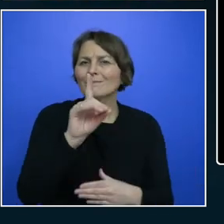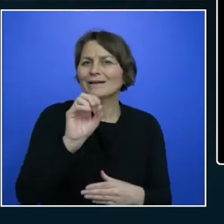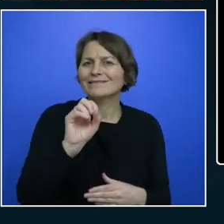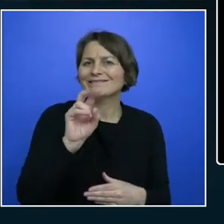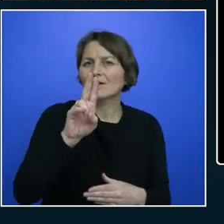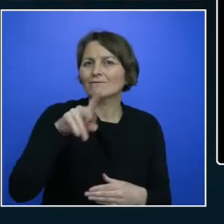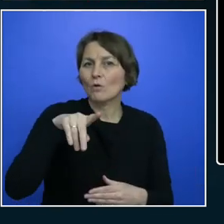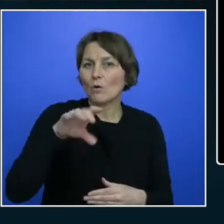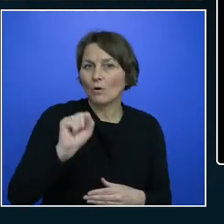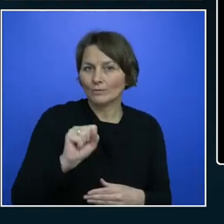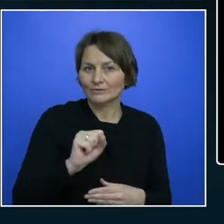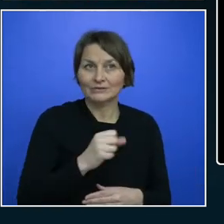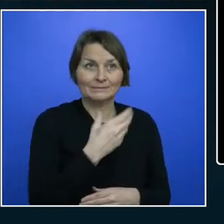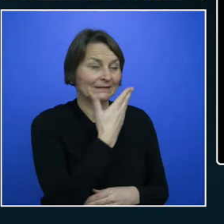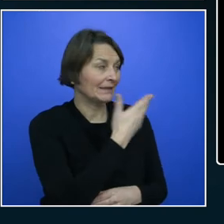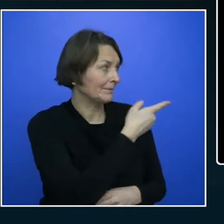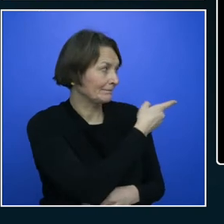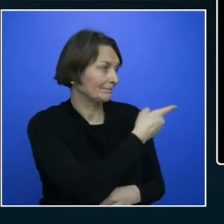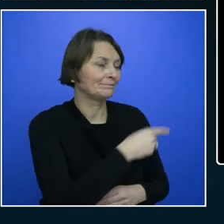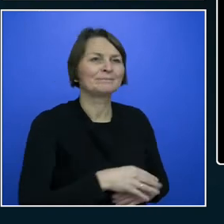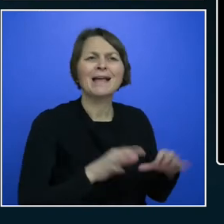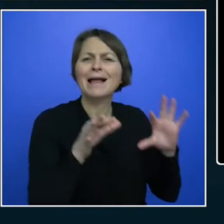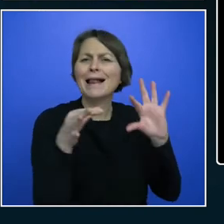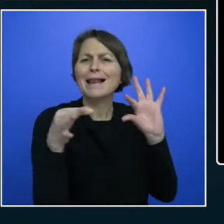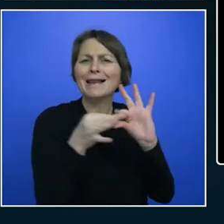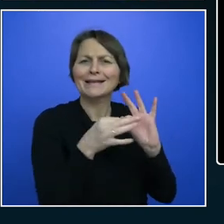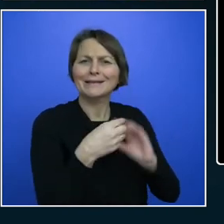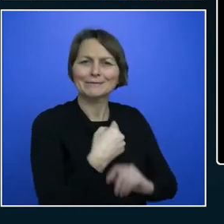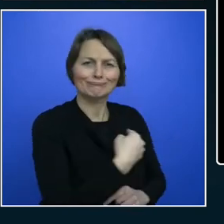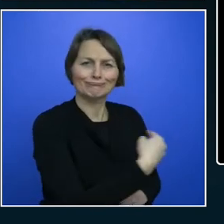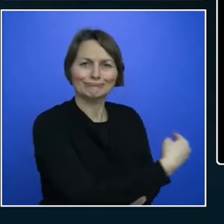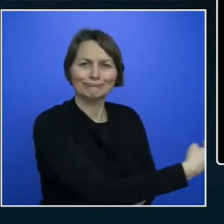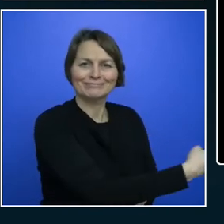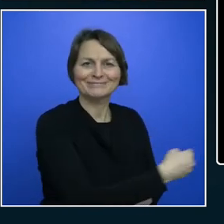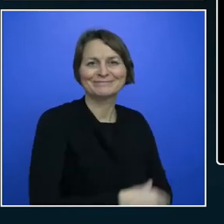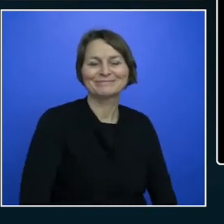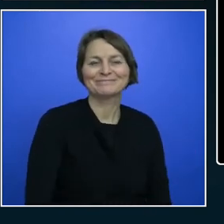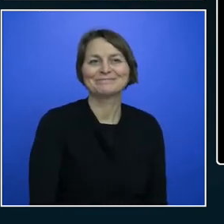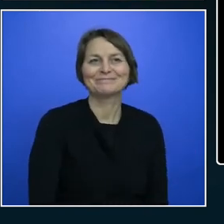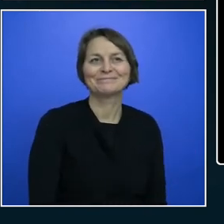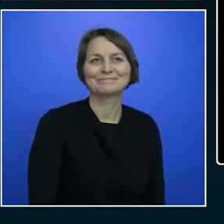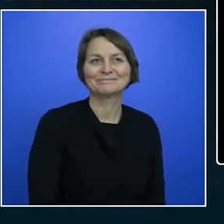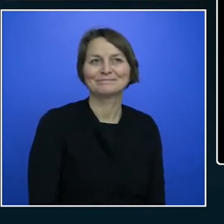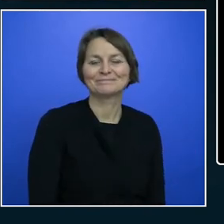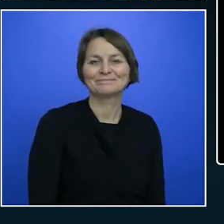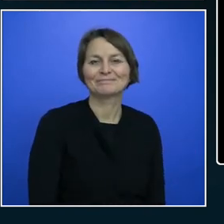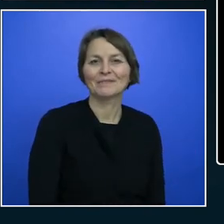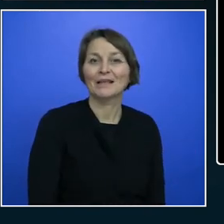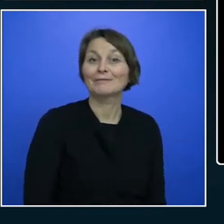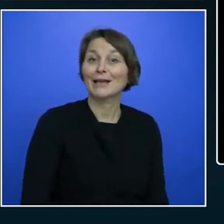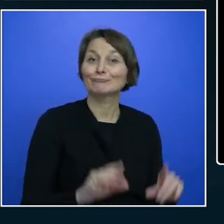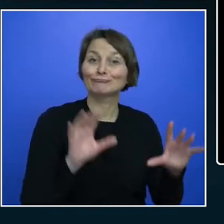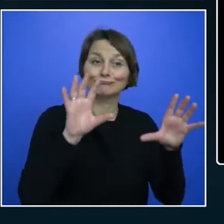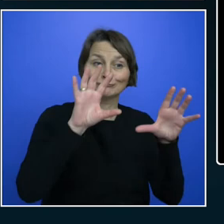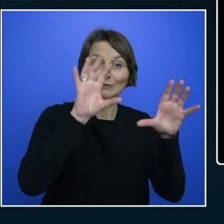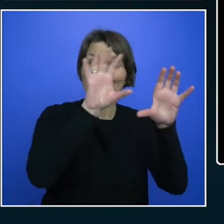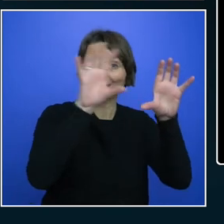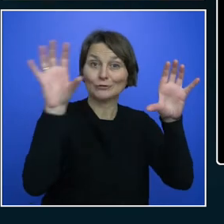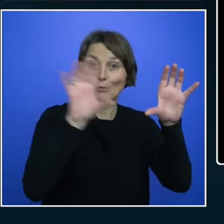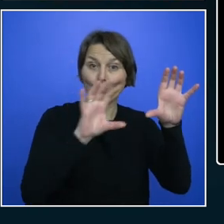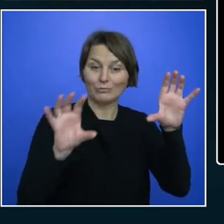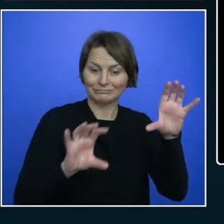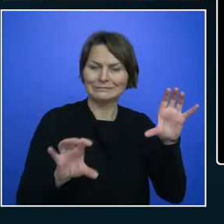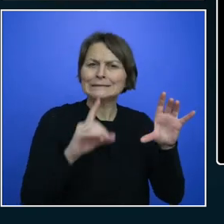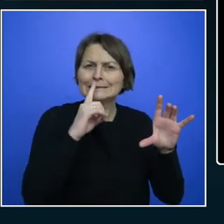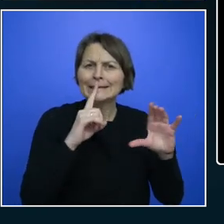forward slash Microsoft X dash pipeline samples. And you get a nice little dashboard there. And we're going to go through that a little bit later.